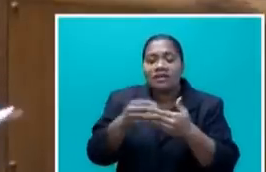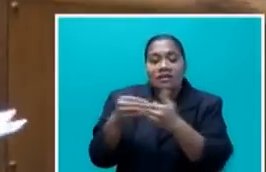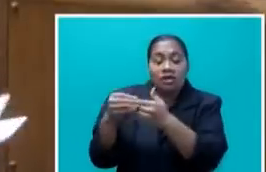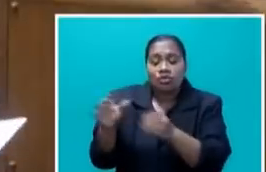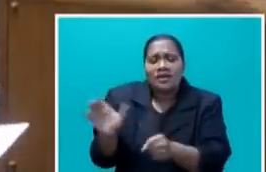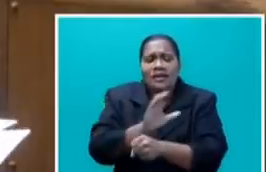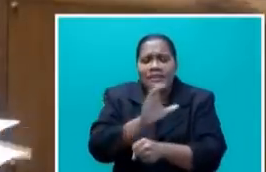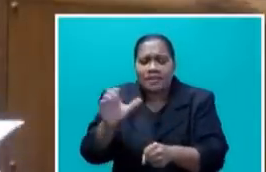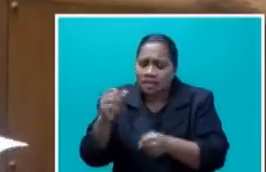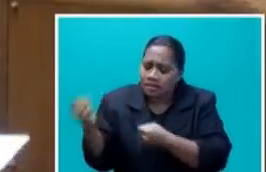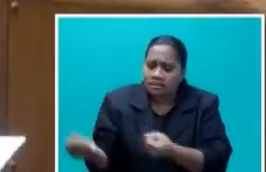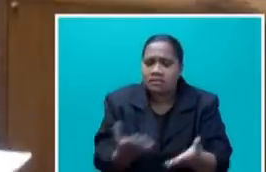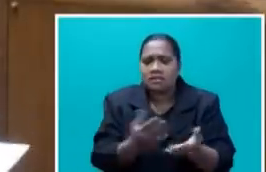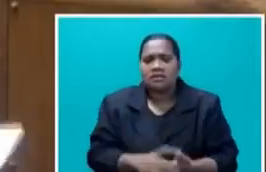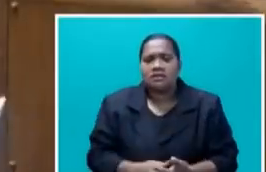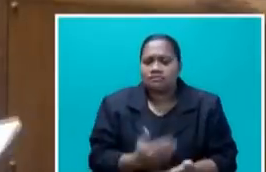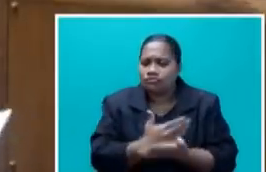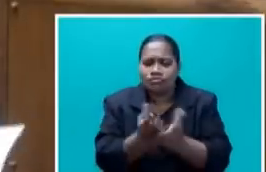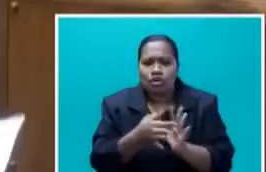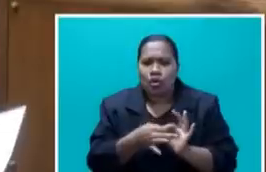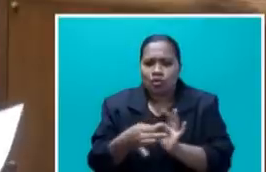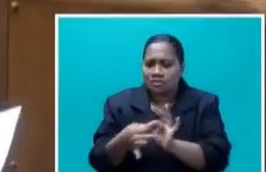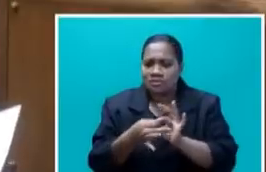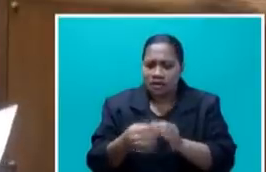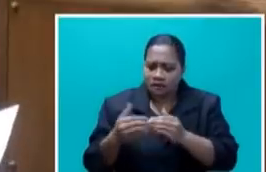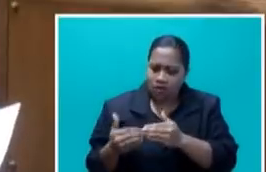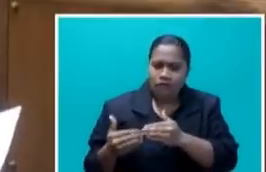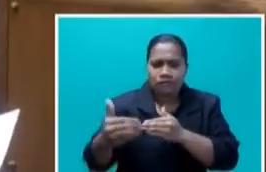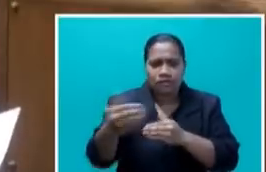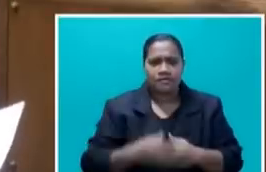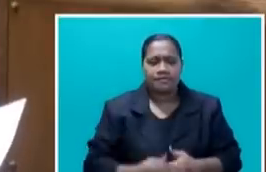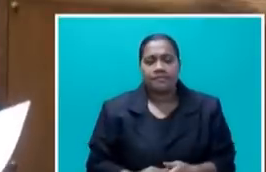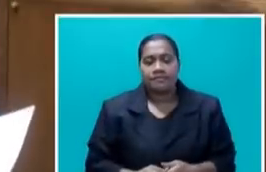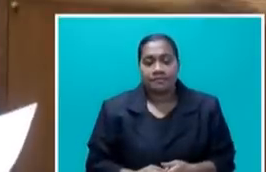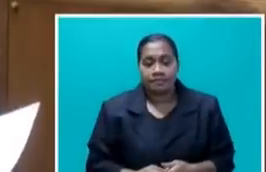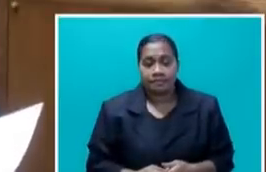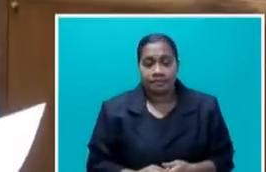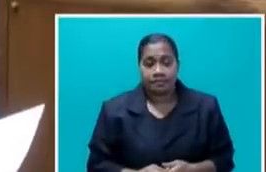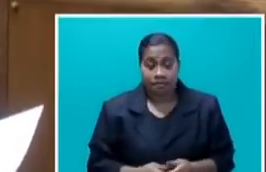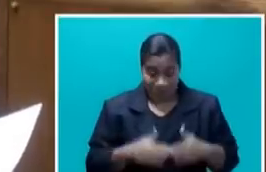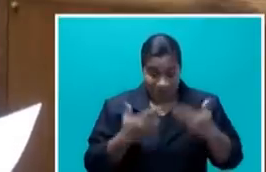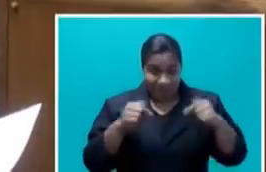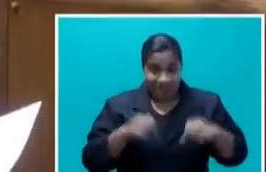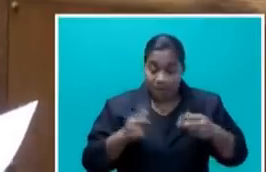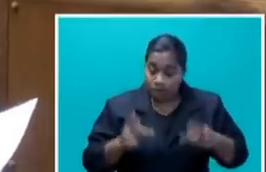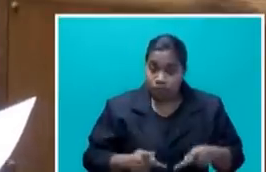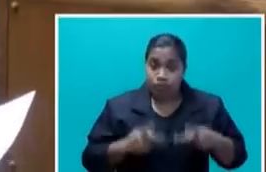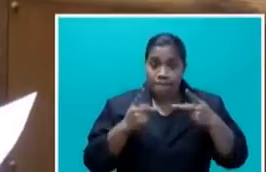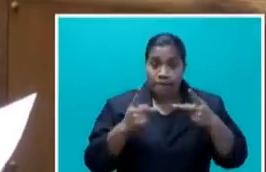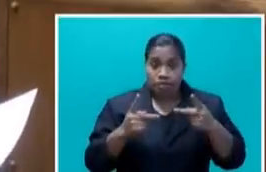deliver shareholders' long-term values. In this case, Mr. Speaker, the proposal submitted to the